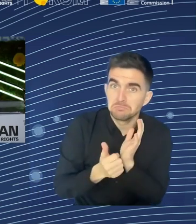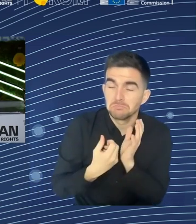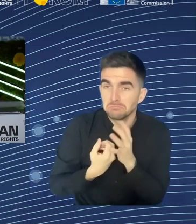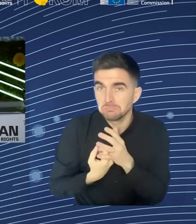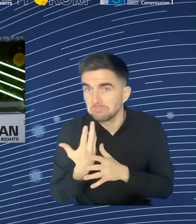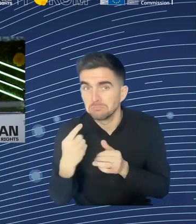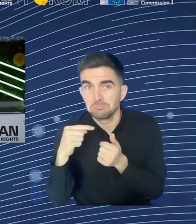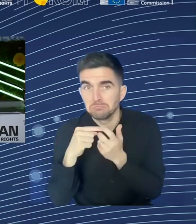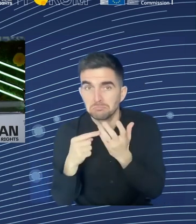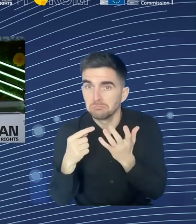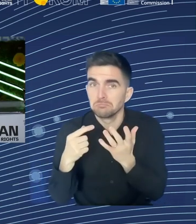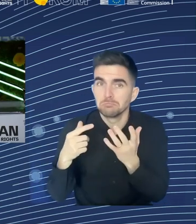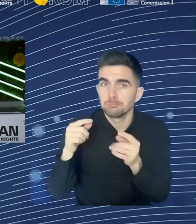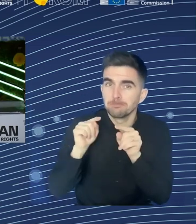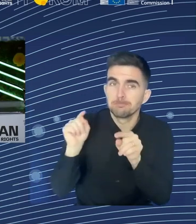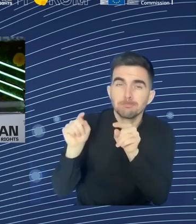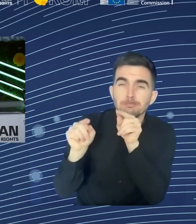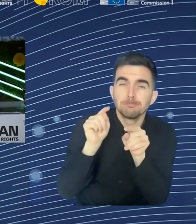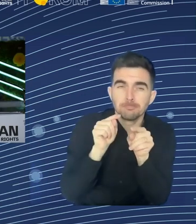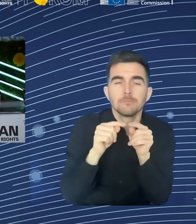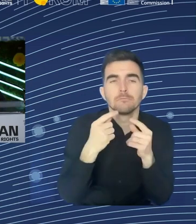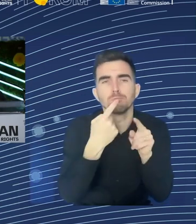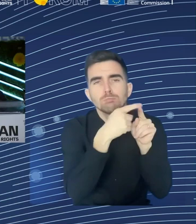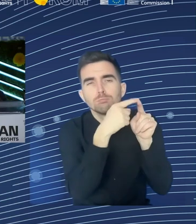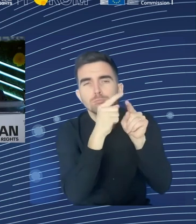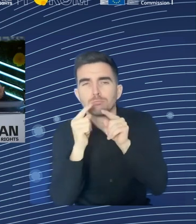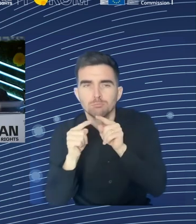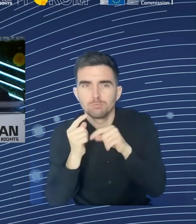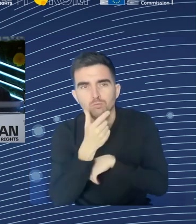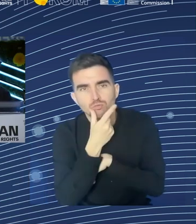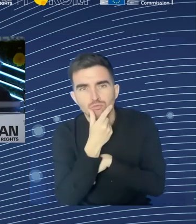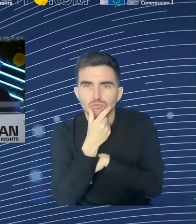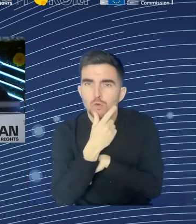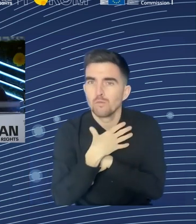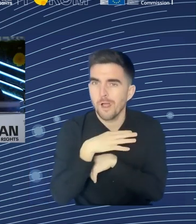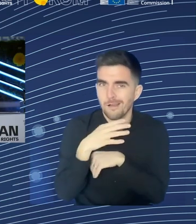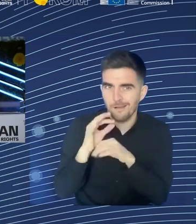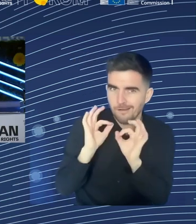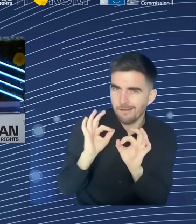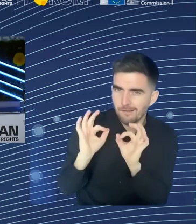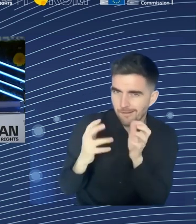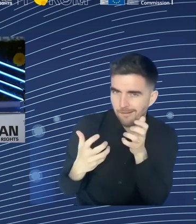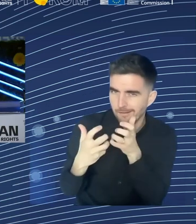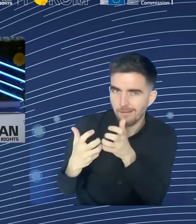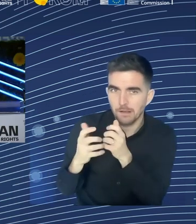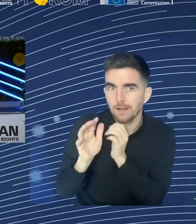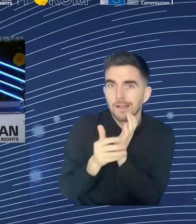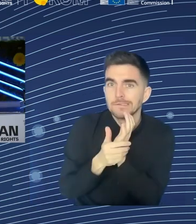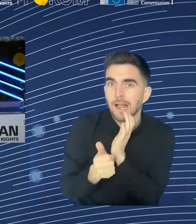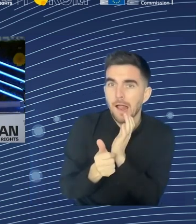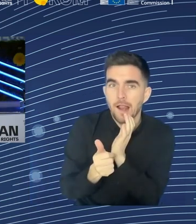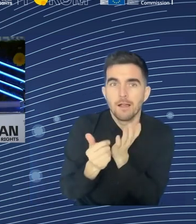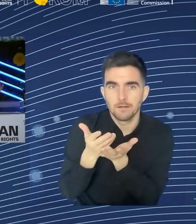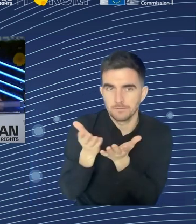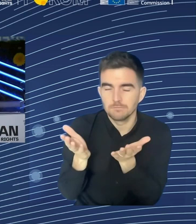So, I'm then almost at the end, but I want to come back to the issue of the important role of social